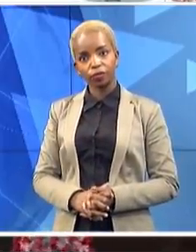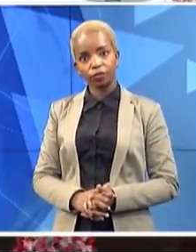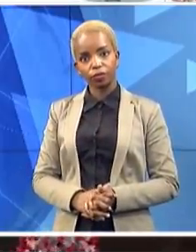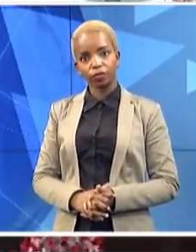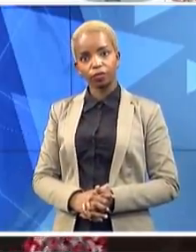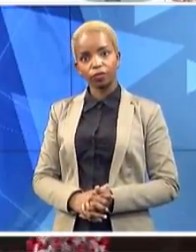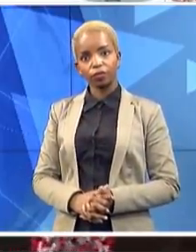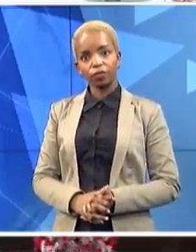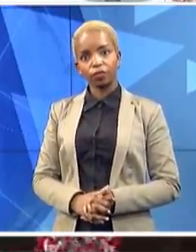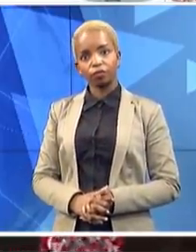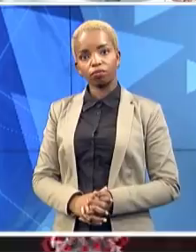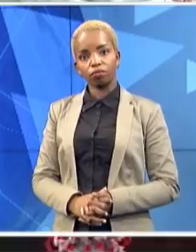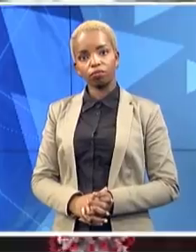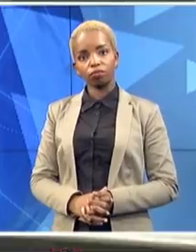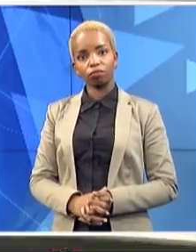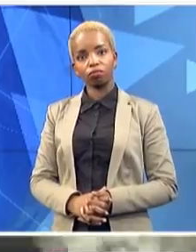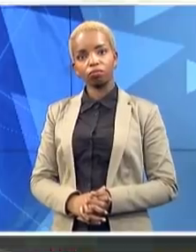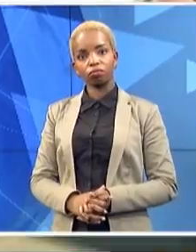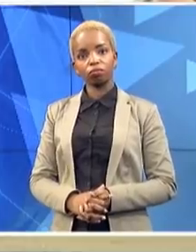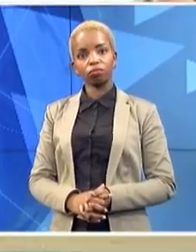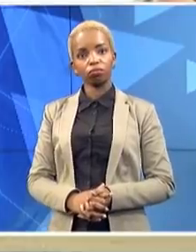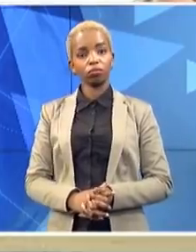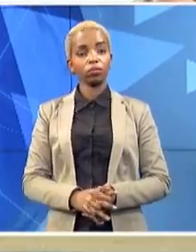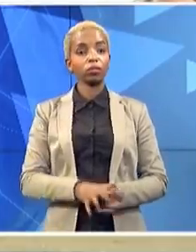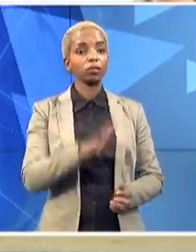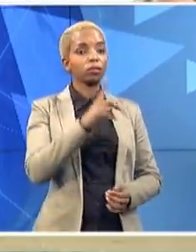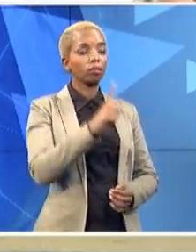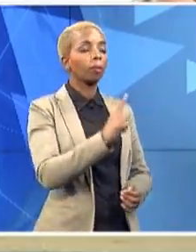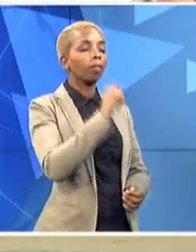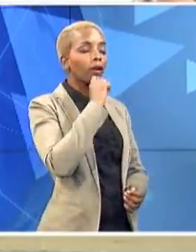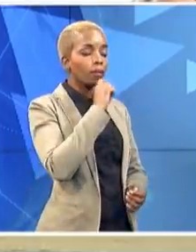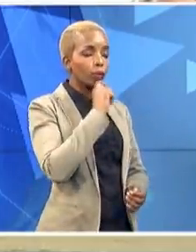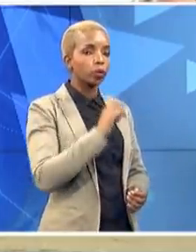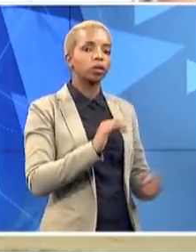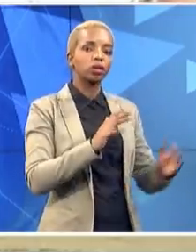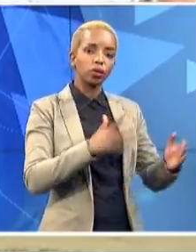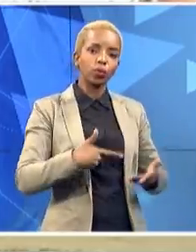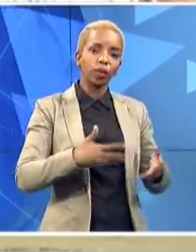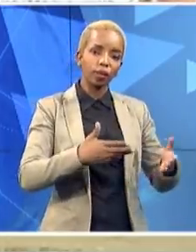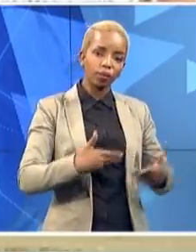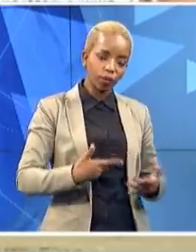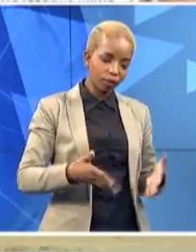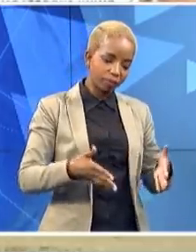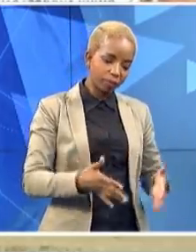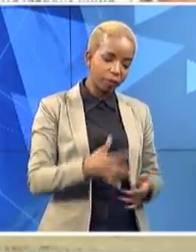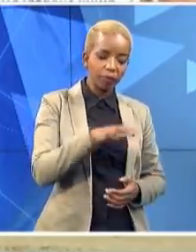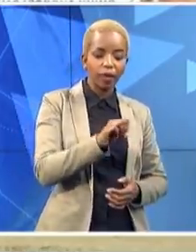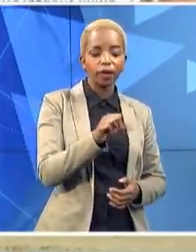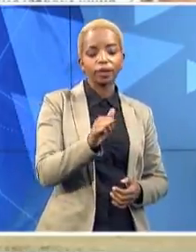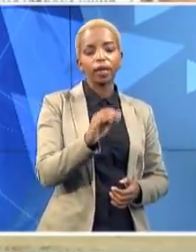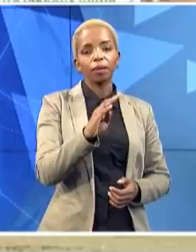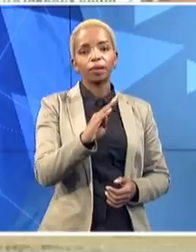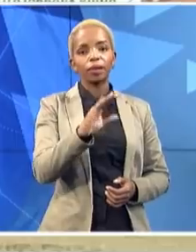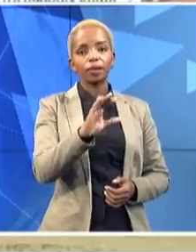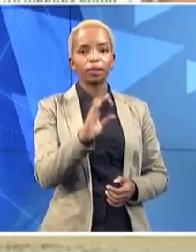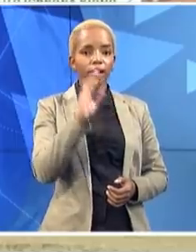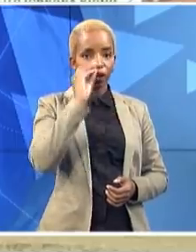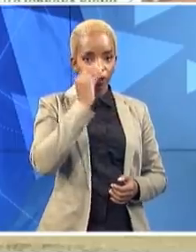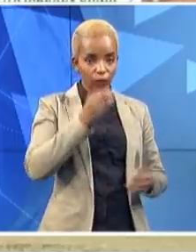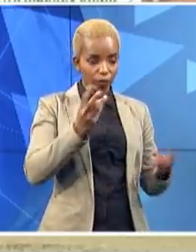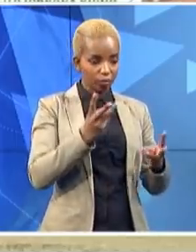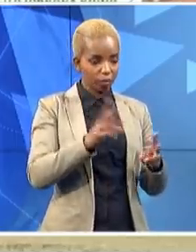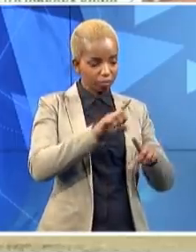Well, a good morning and a warm welcome to SABZ News. are across the lands and depths of this country. Well, today we are in Koha in the Eastern Cape.